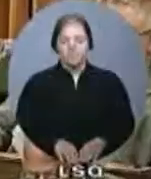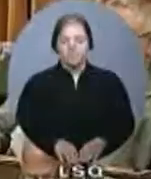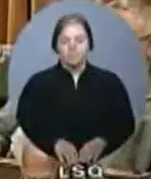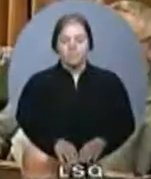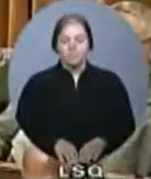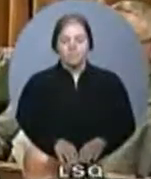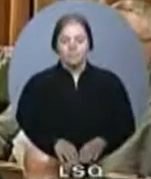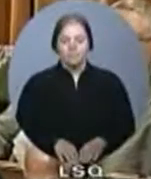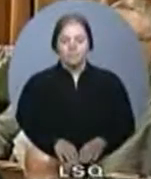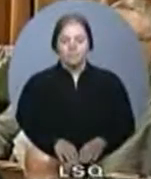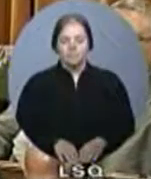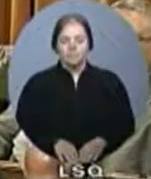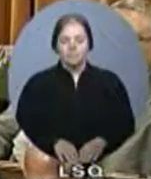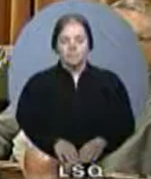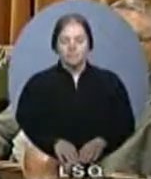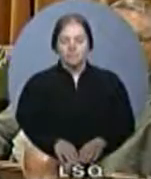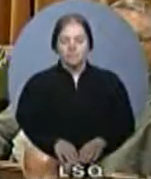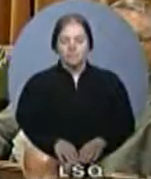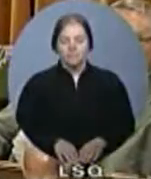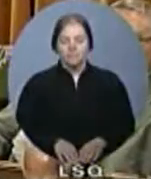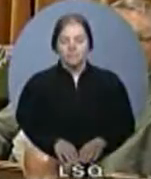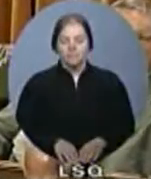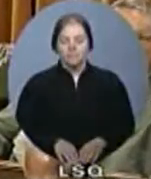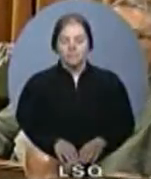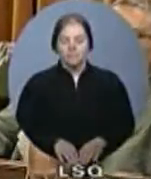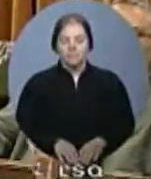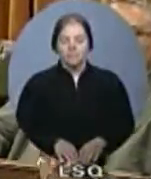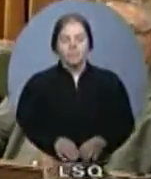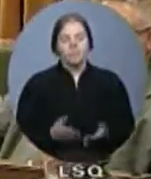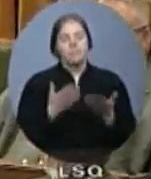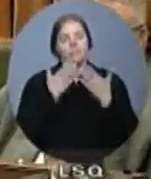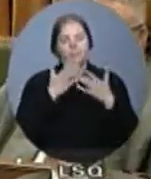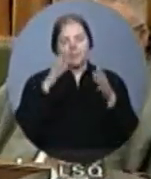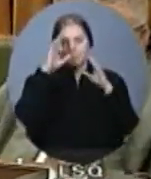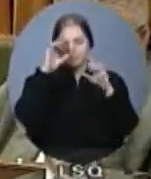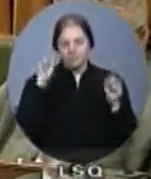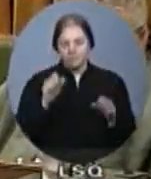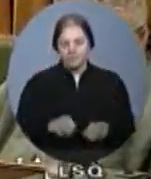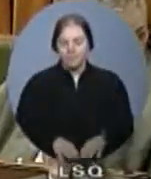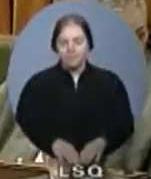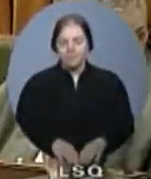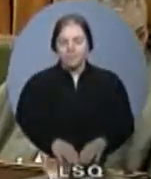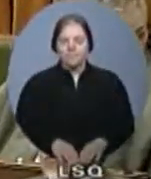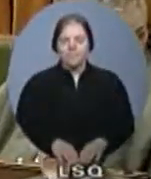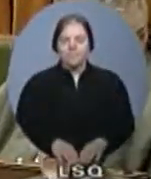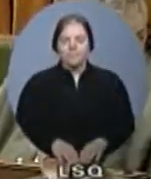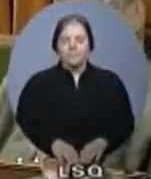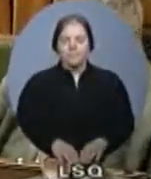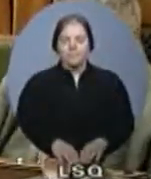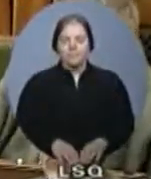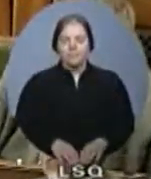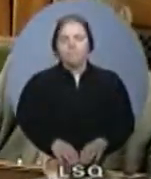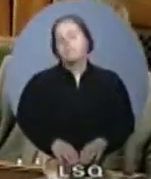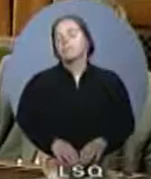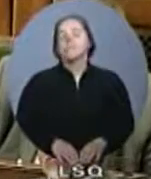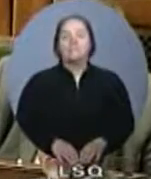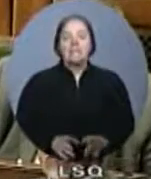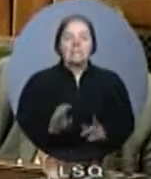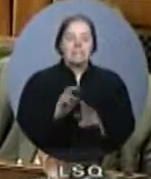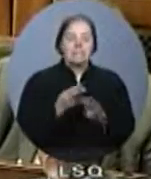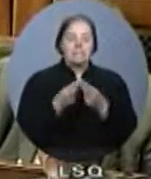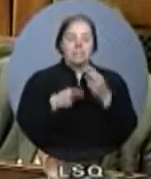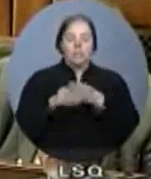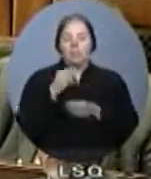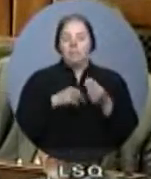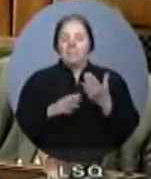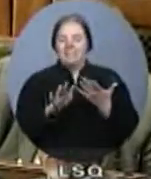Honorable secrétaire parlementaire. Thank you, Mr. Speaker. Mr. Speaker, this is certainly a time of economic uncertainty and this government is working to open new